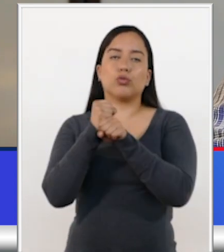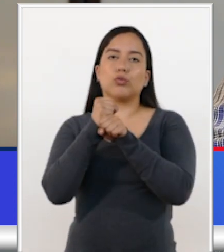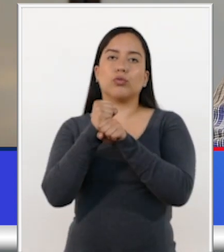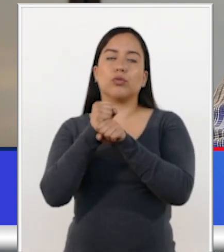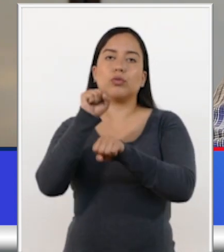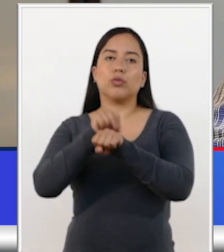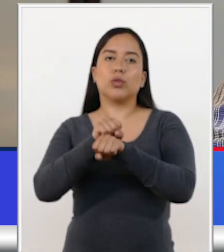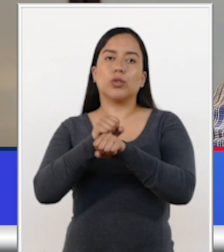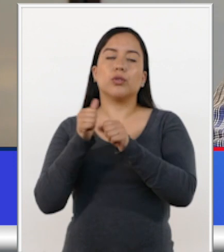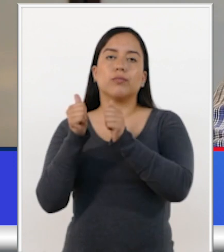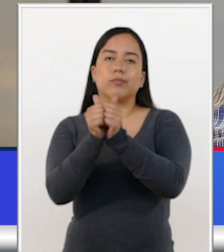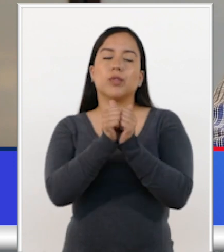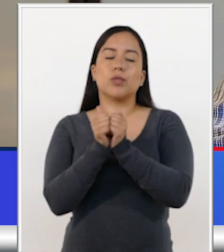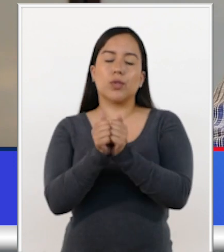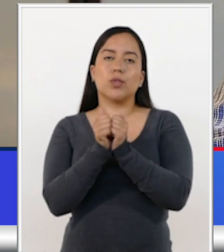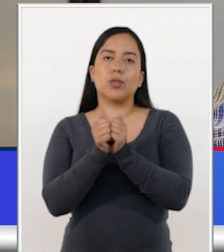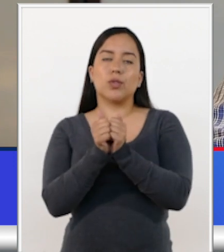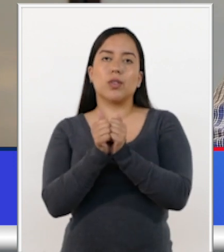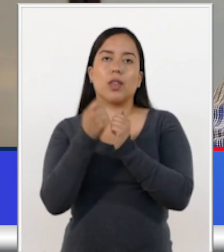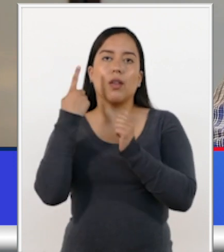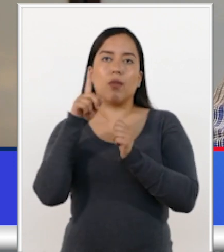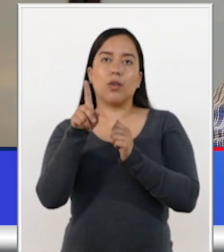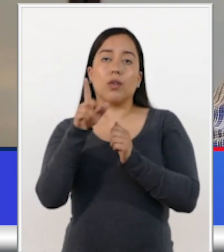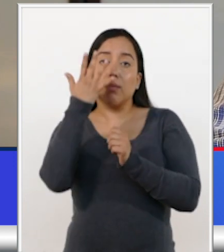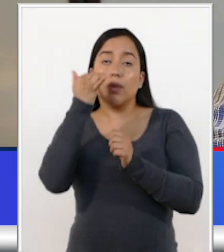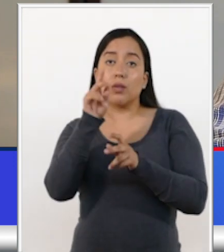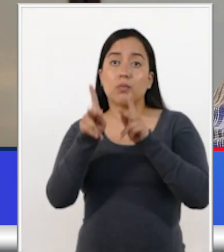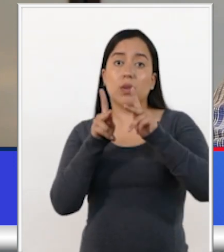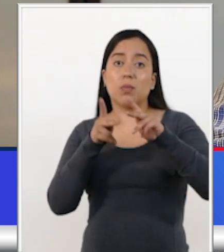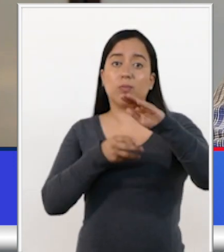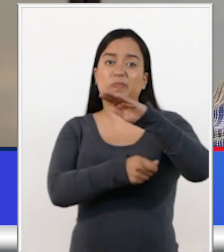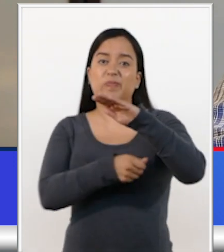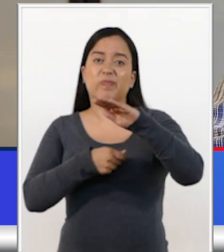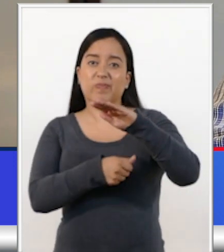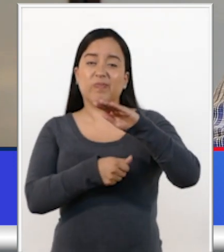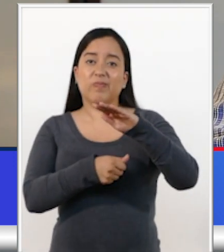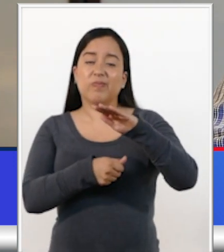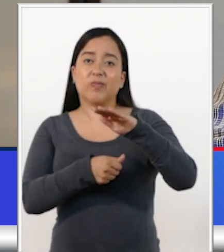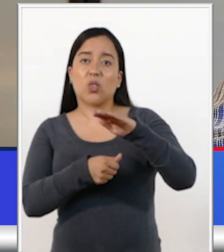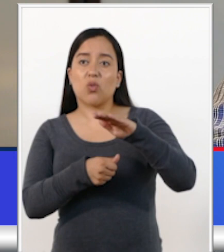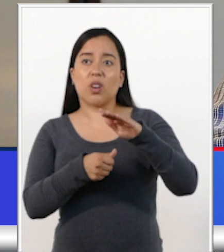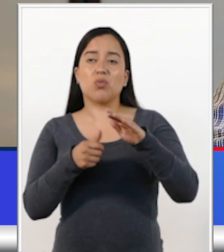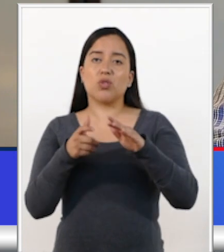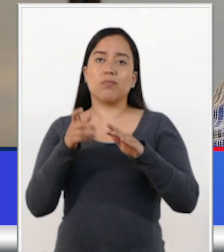the victims of corruption. Their strengths and challenges should be considered so they can become actors in their